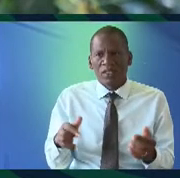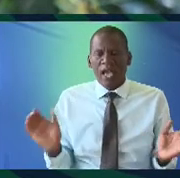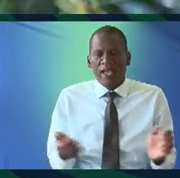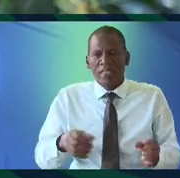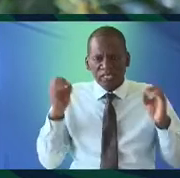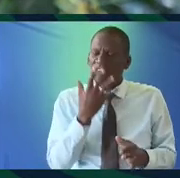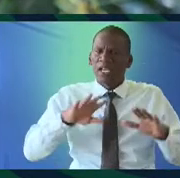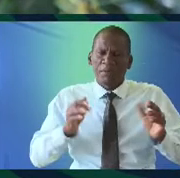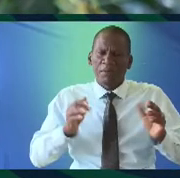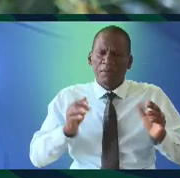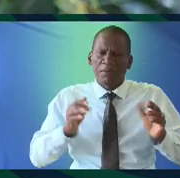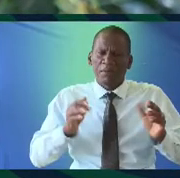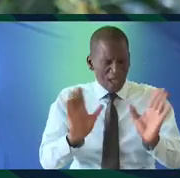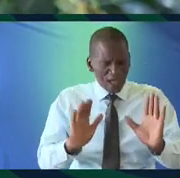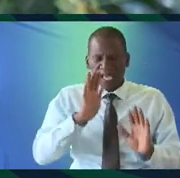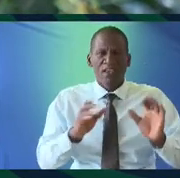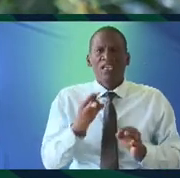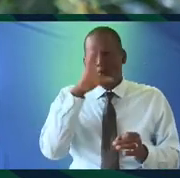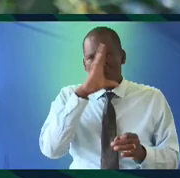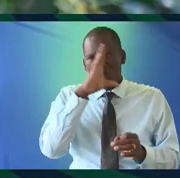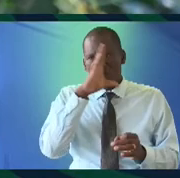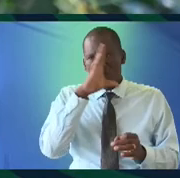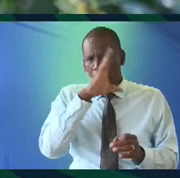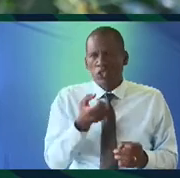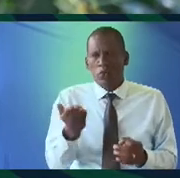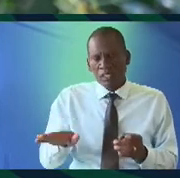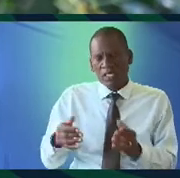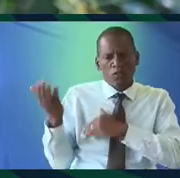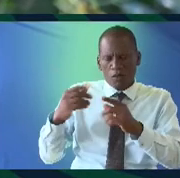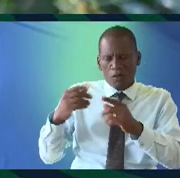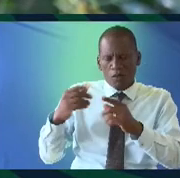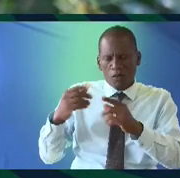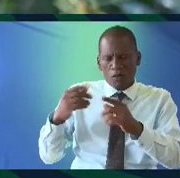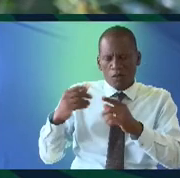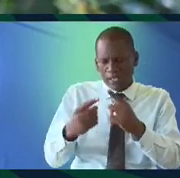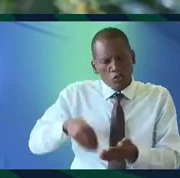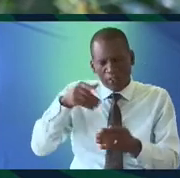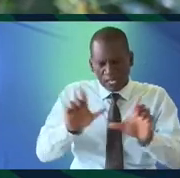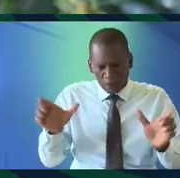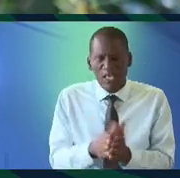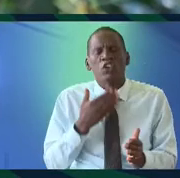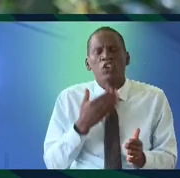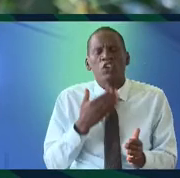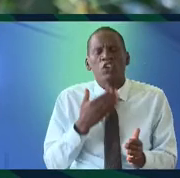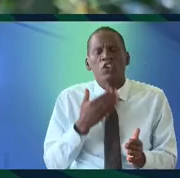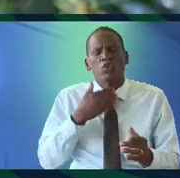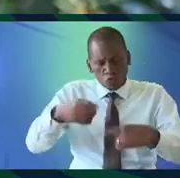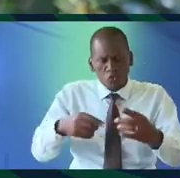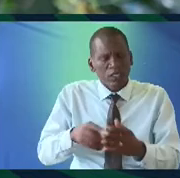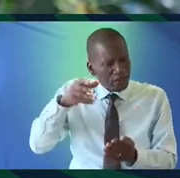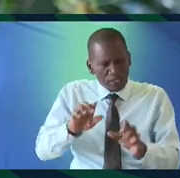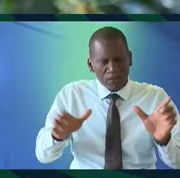encourage them there is nothing to be shy about you know if you missed out those early years and you want to pick up later